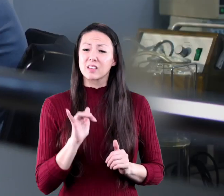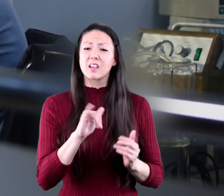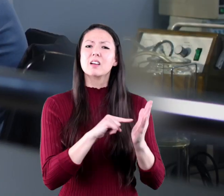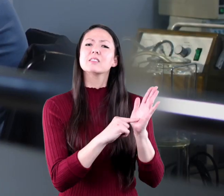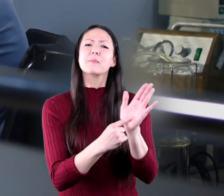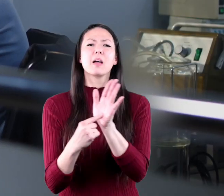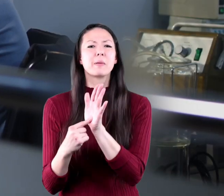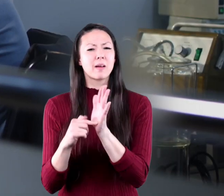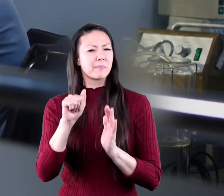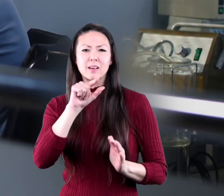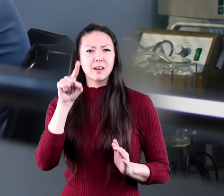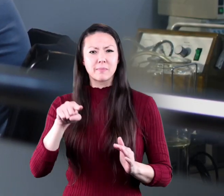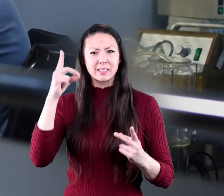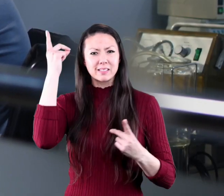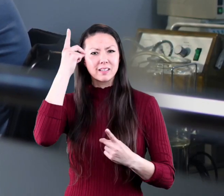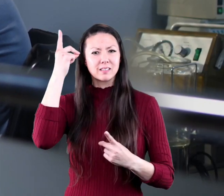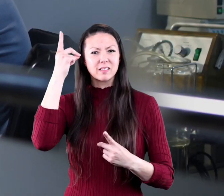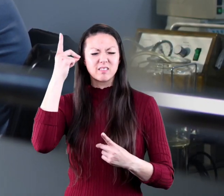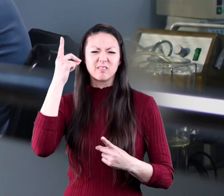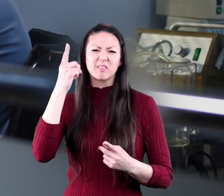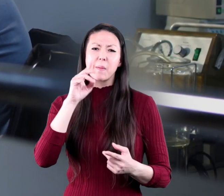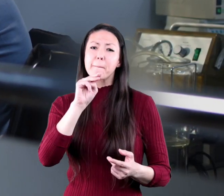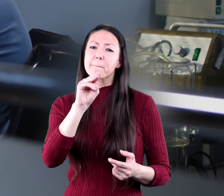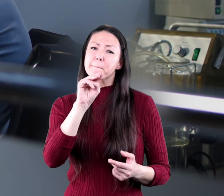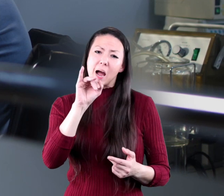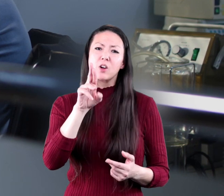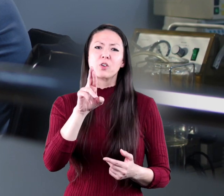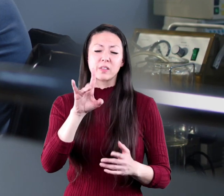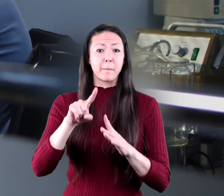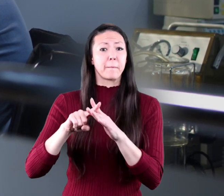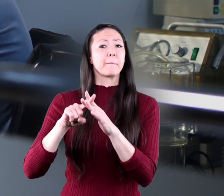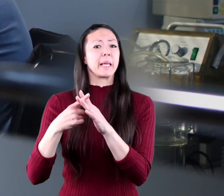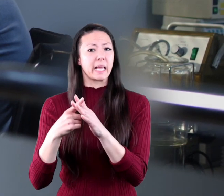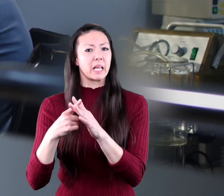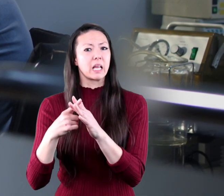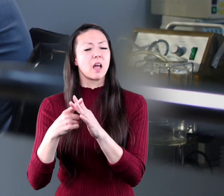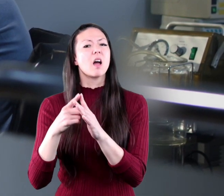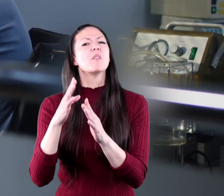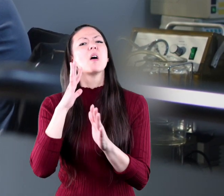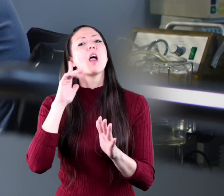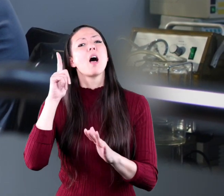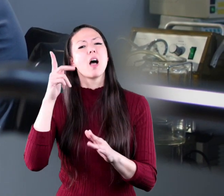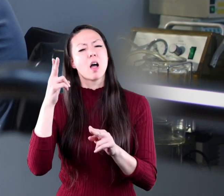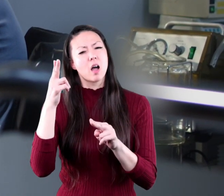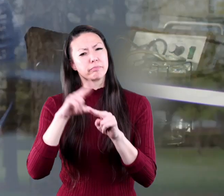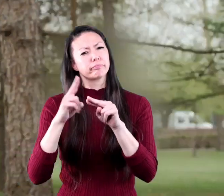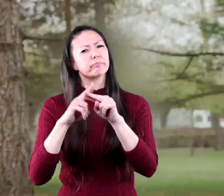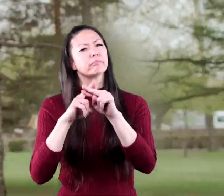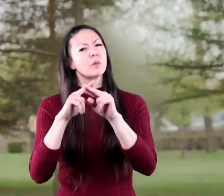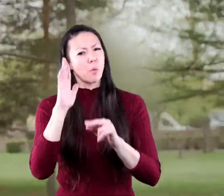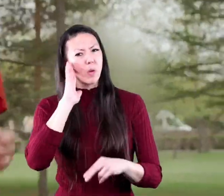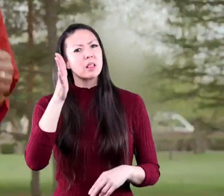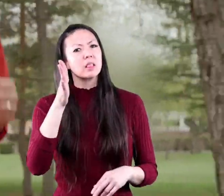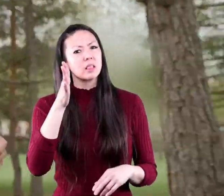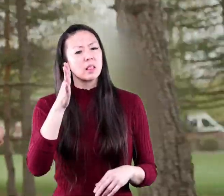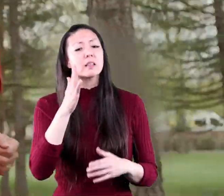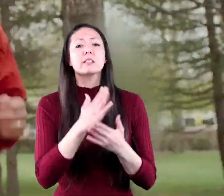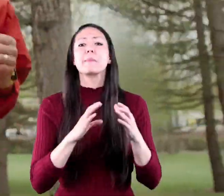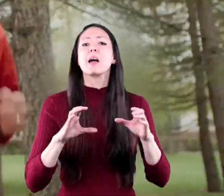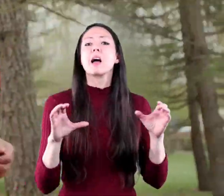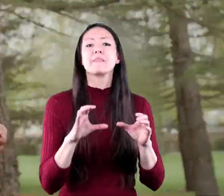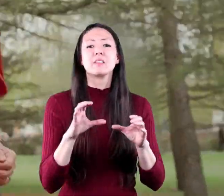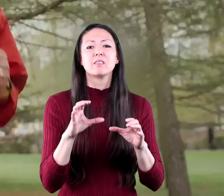the symptoms of Alzheimer's disease are minor in the beginning but later become worse so some